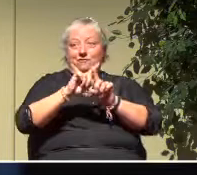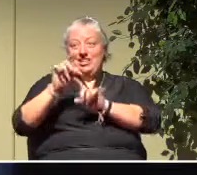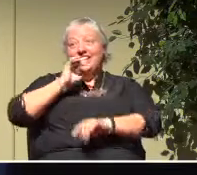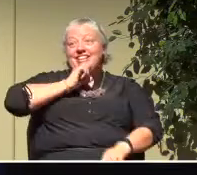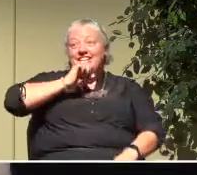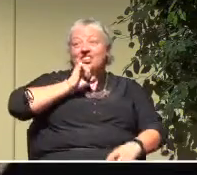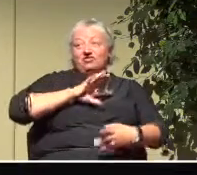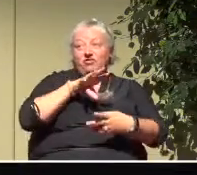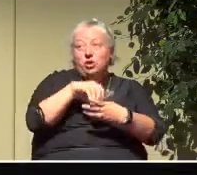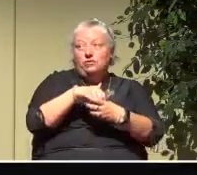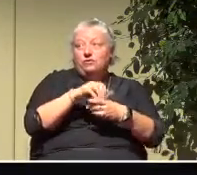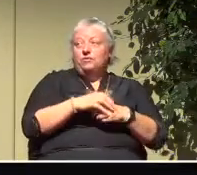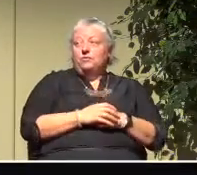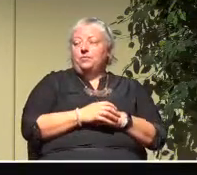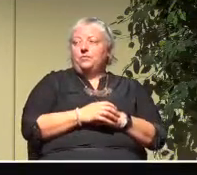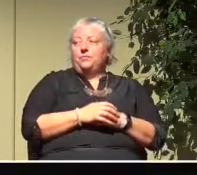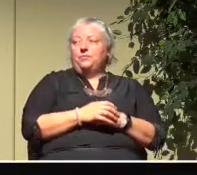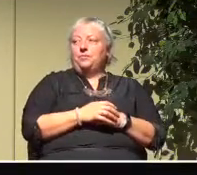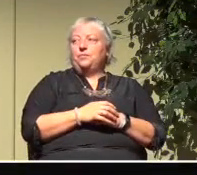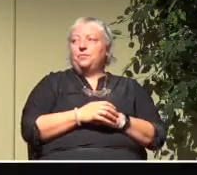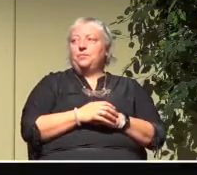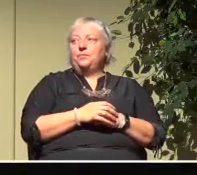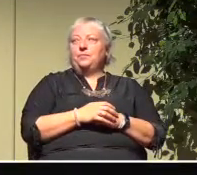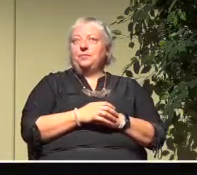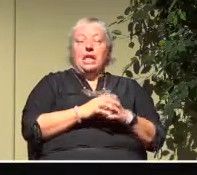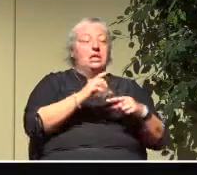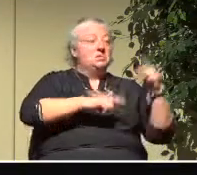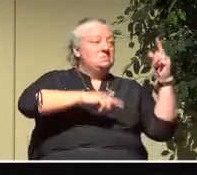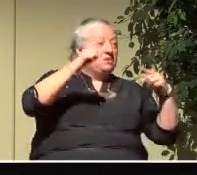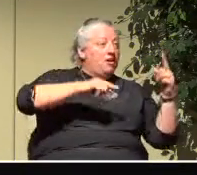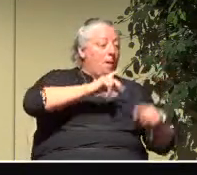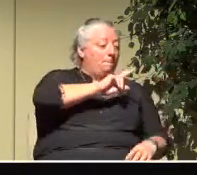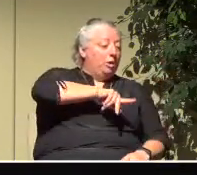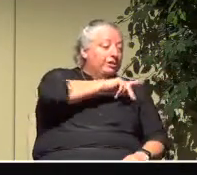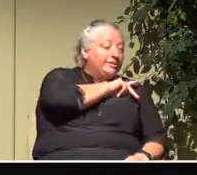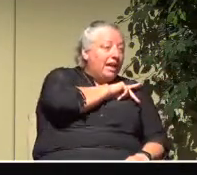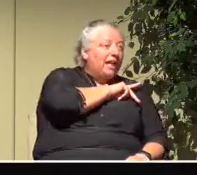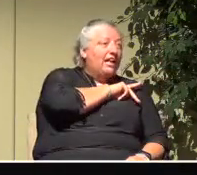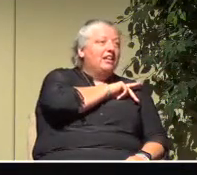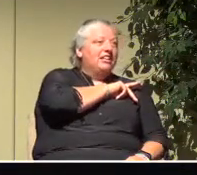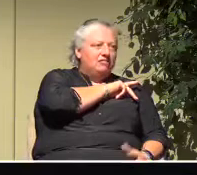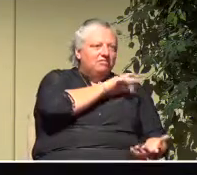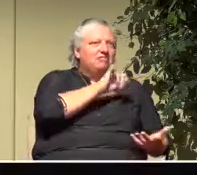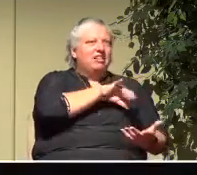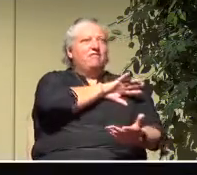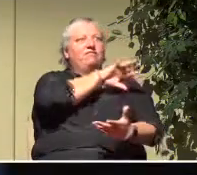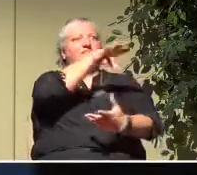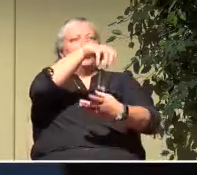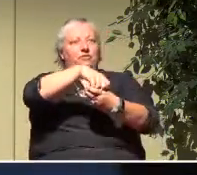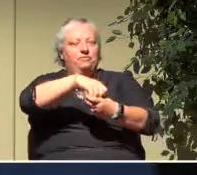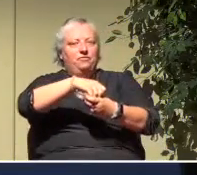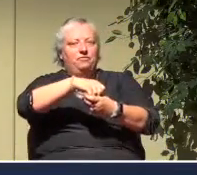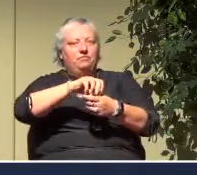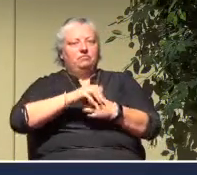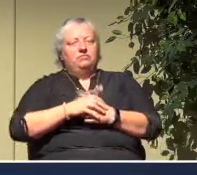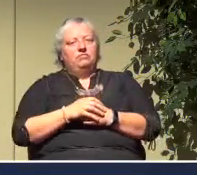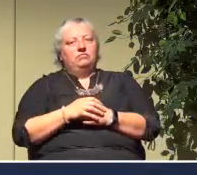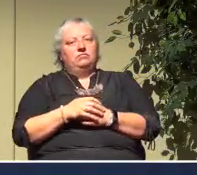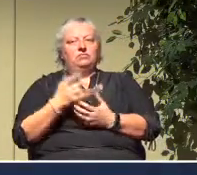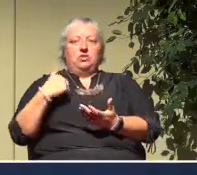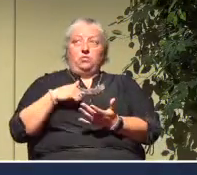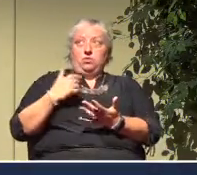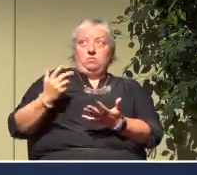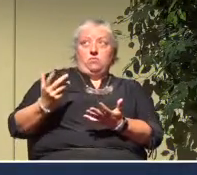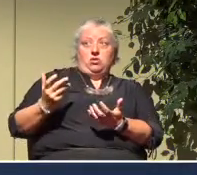that. And differing personalities and so forth. And so what we want then in